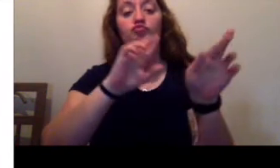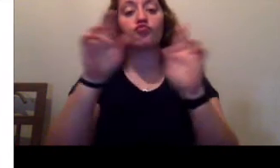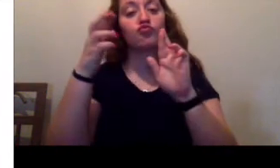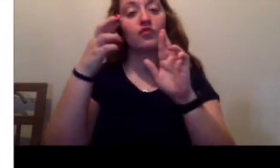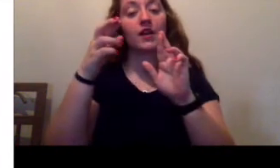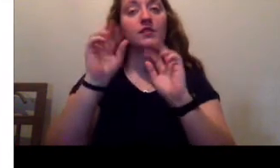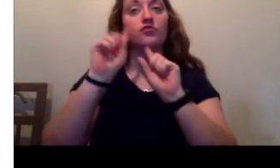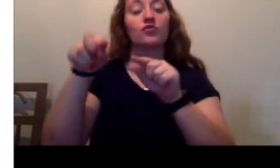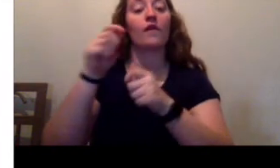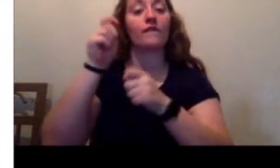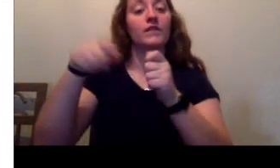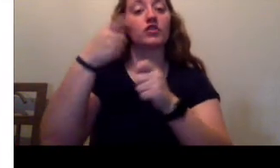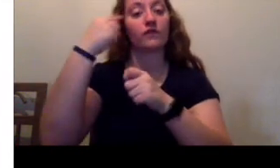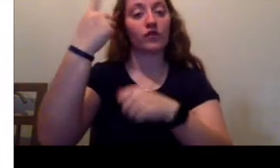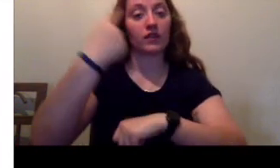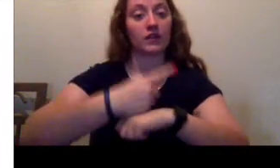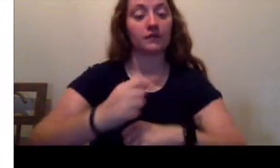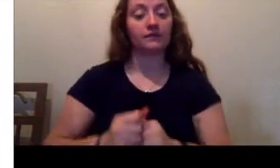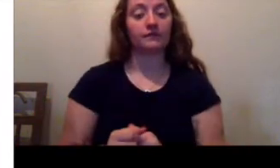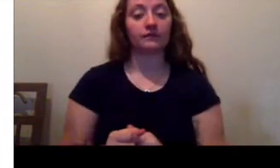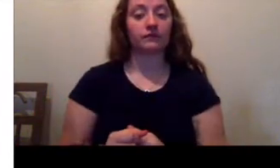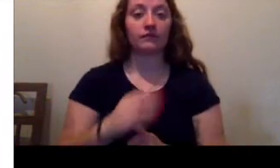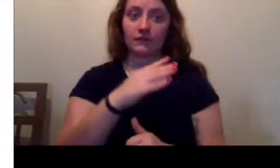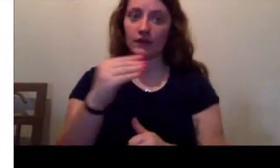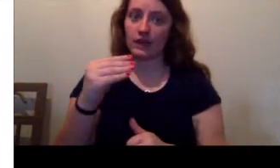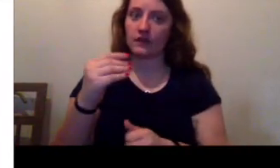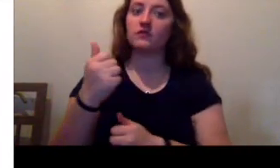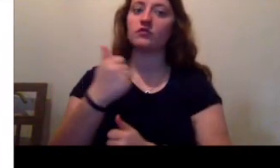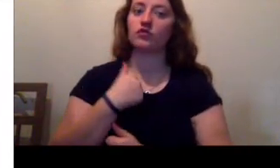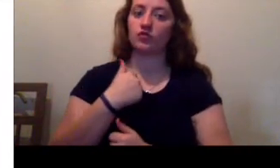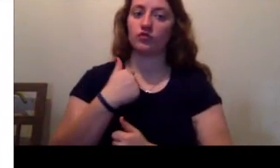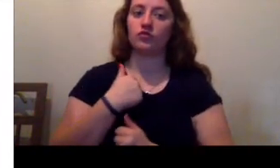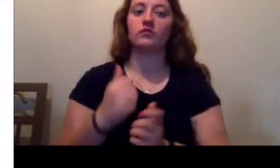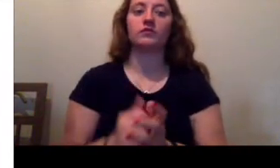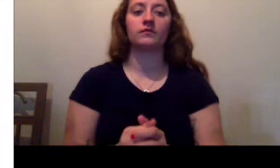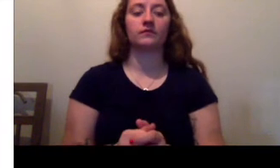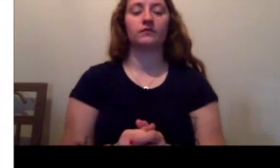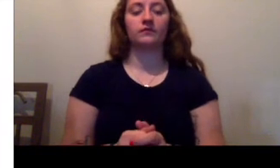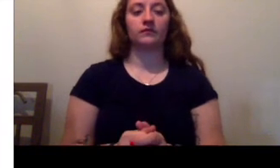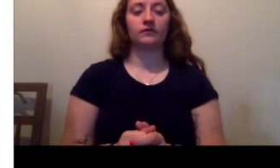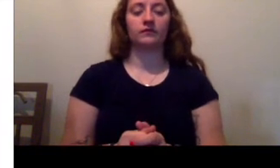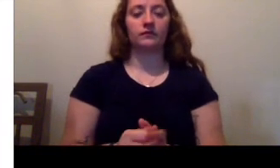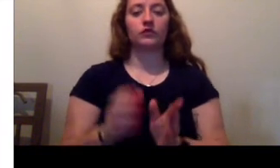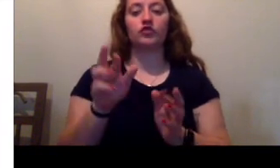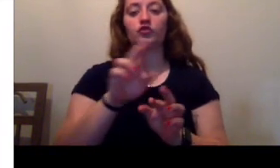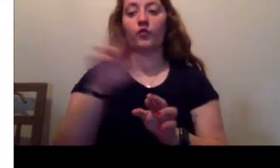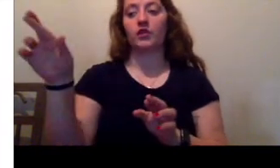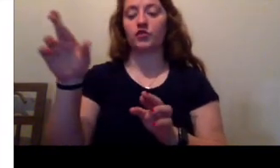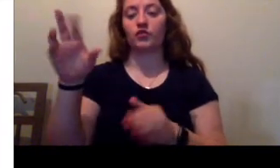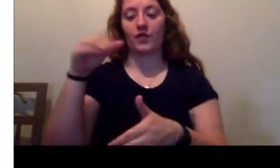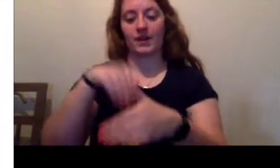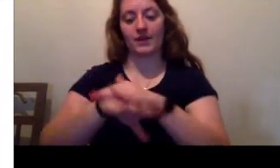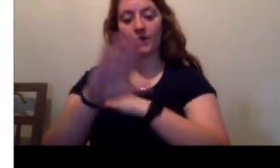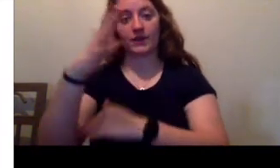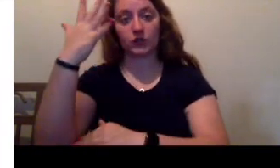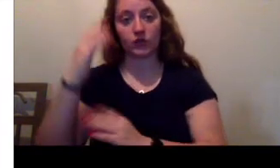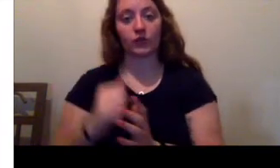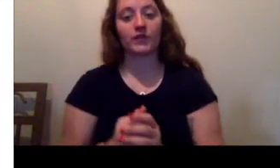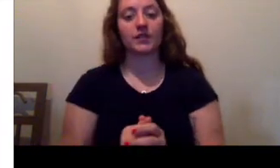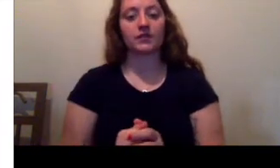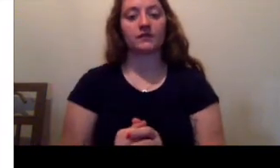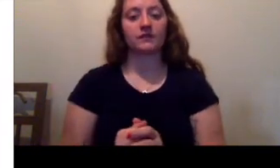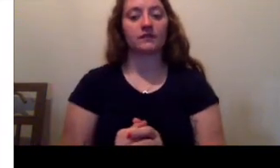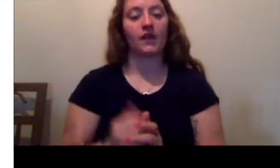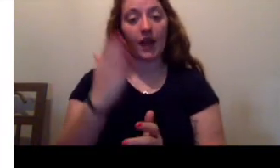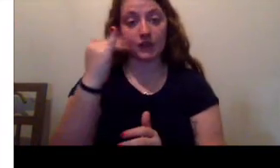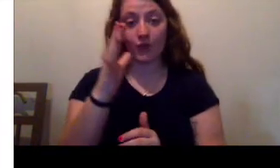at sea. And there might be soldiers. She turned to the right and headed deeper into the woods. It's